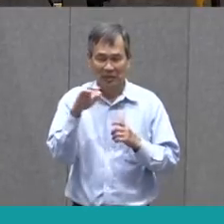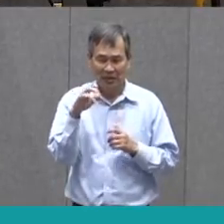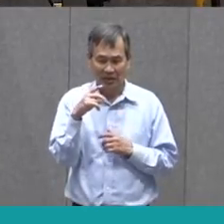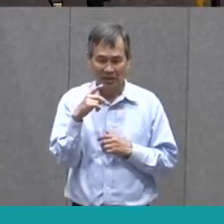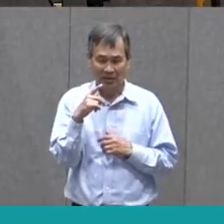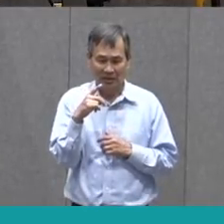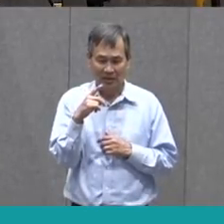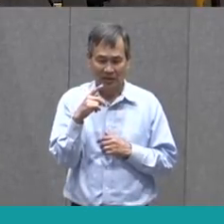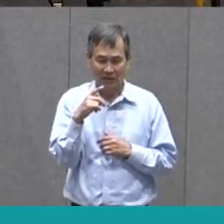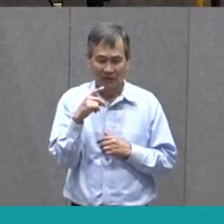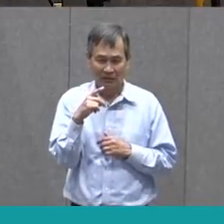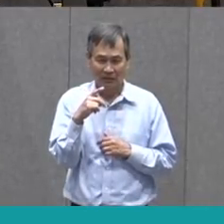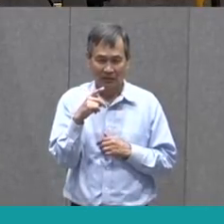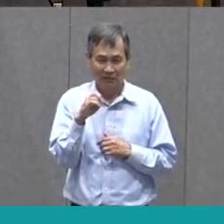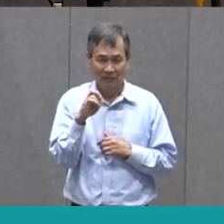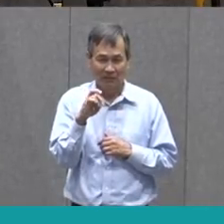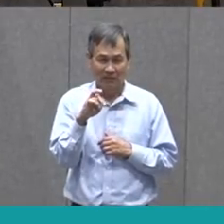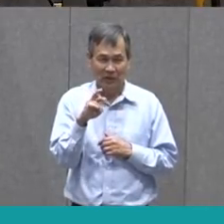Perseverance.